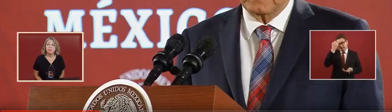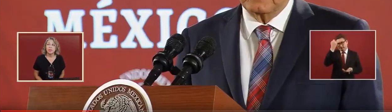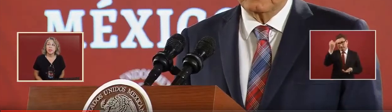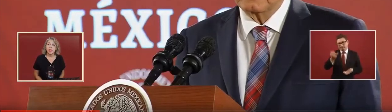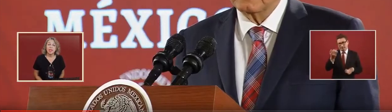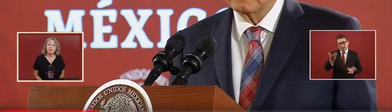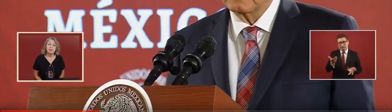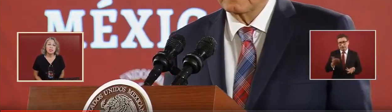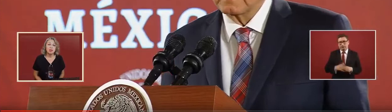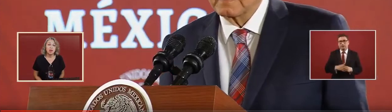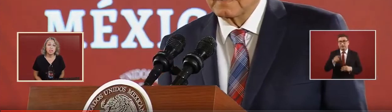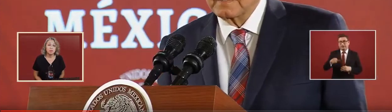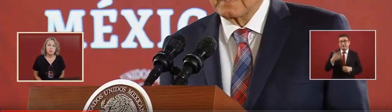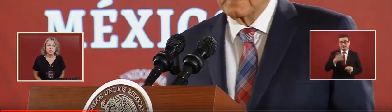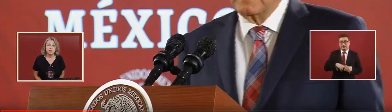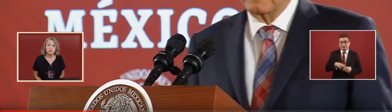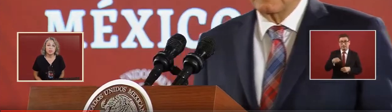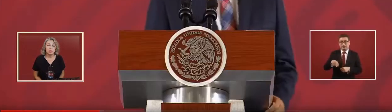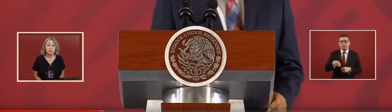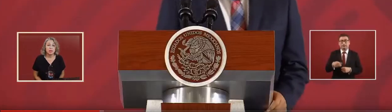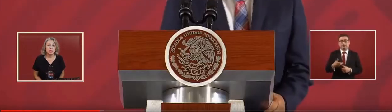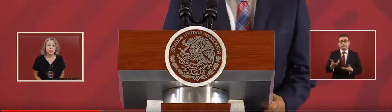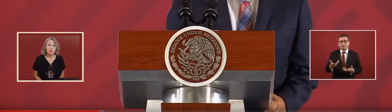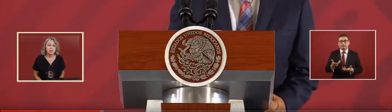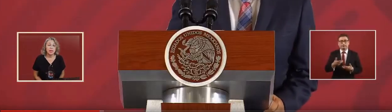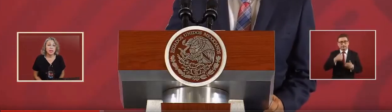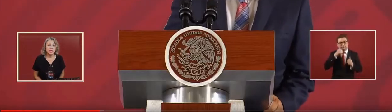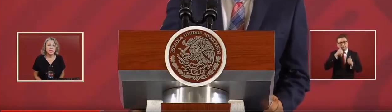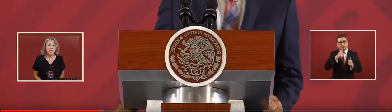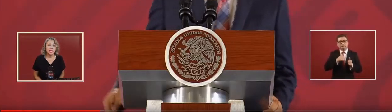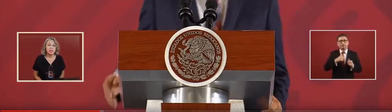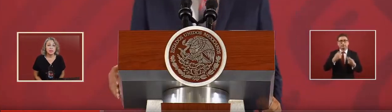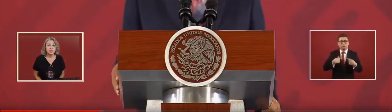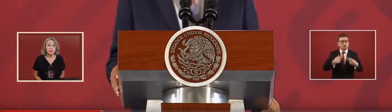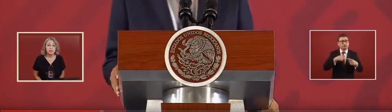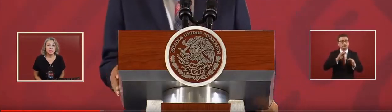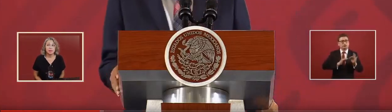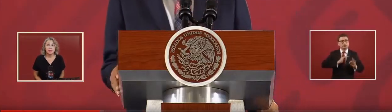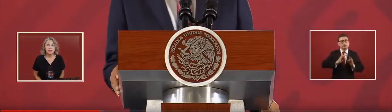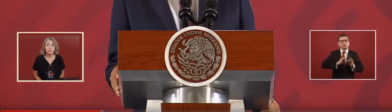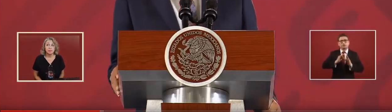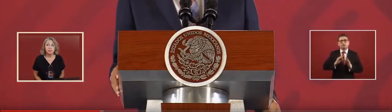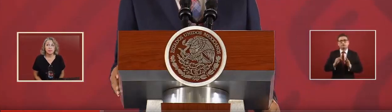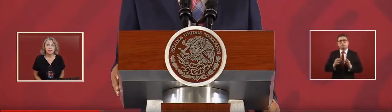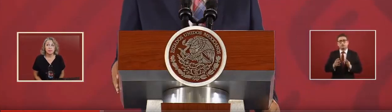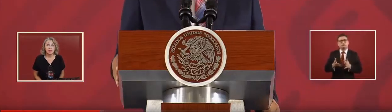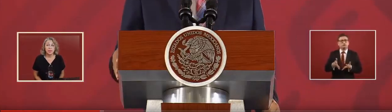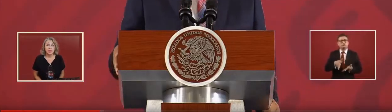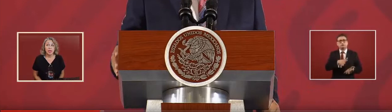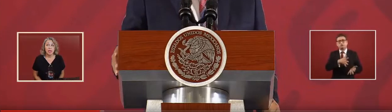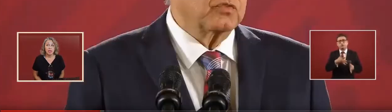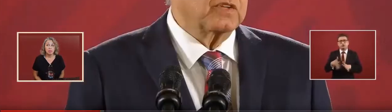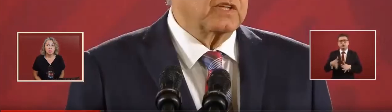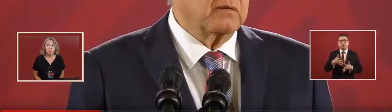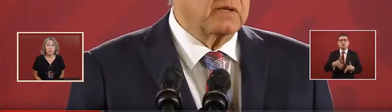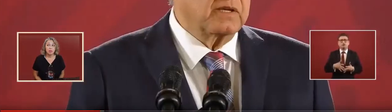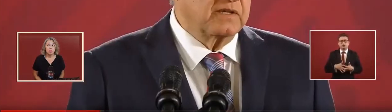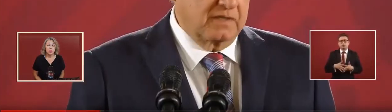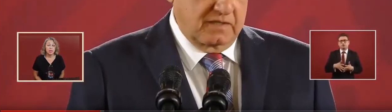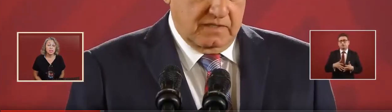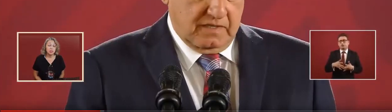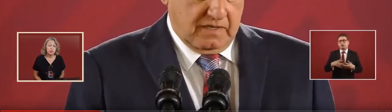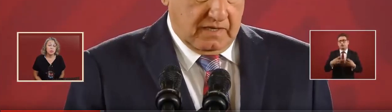that attend a considerable percentage